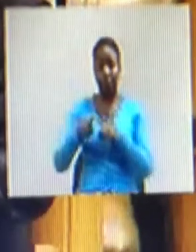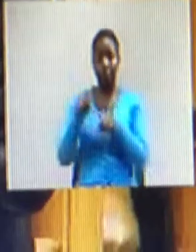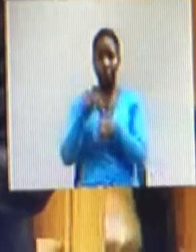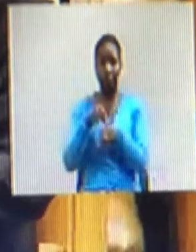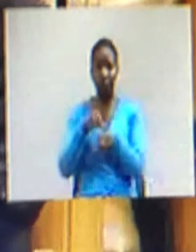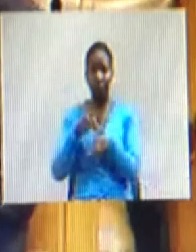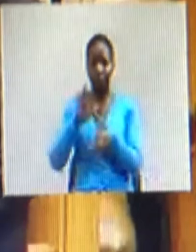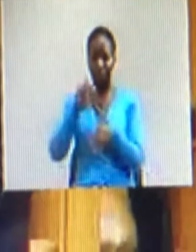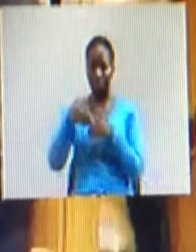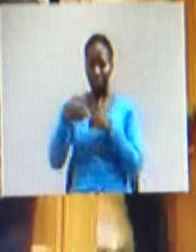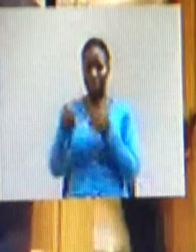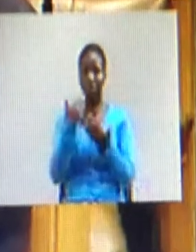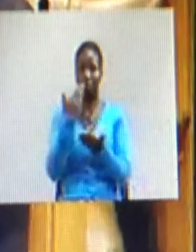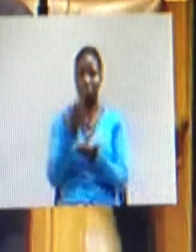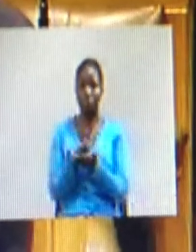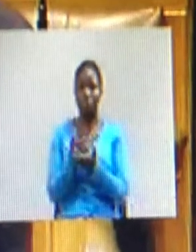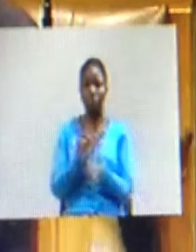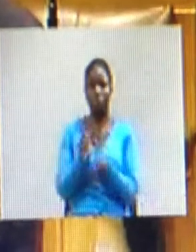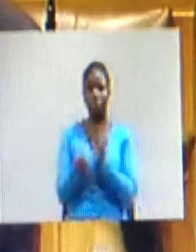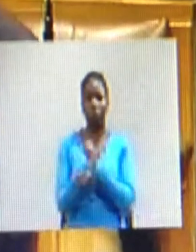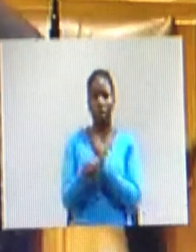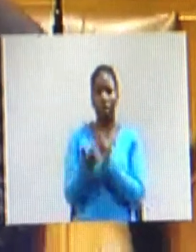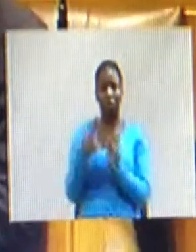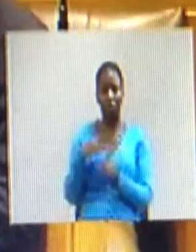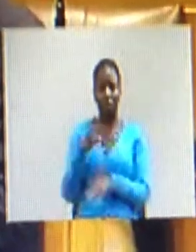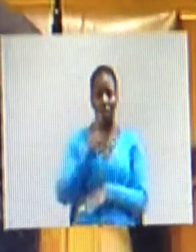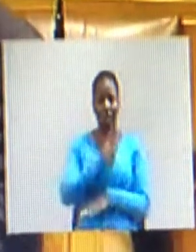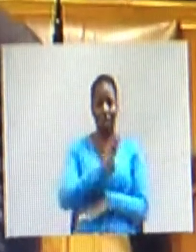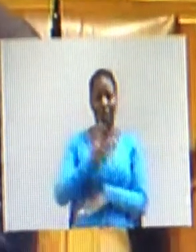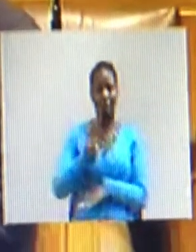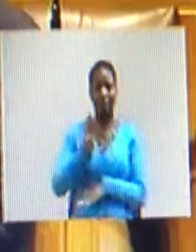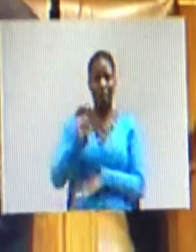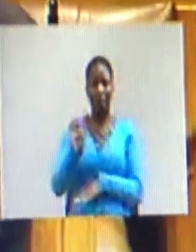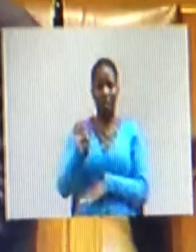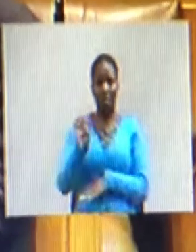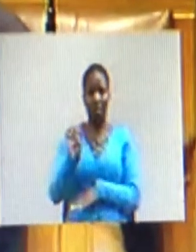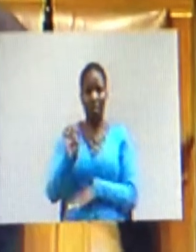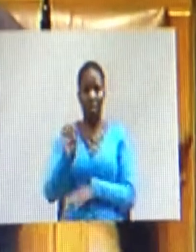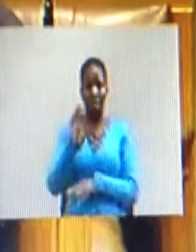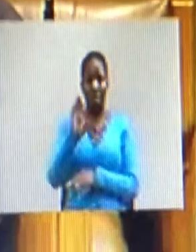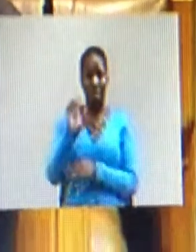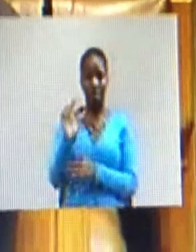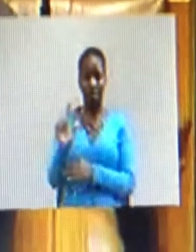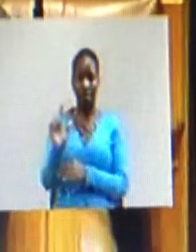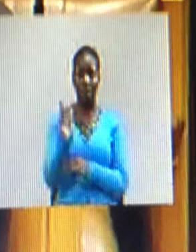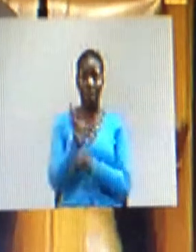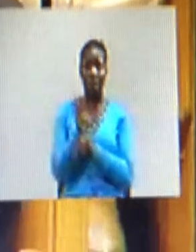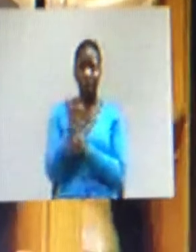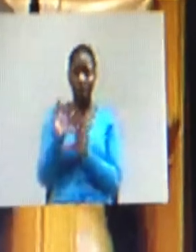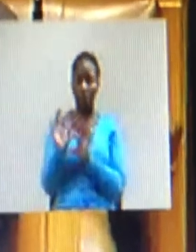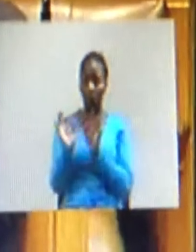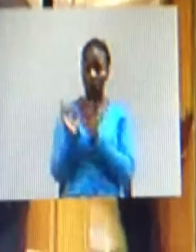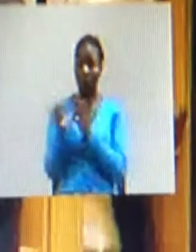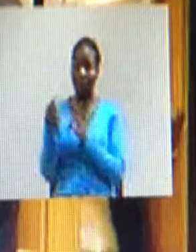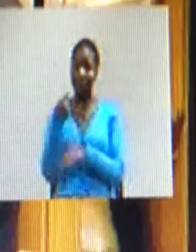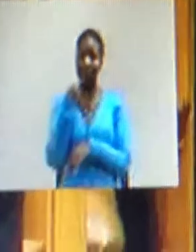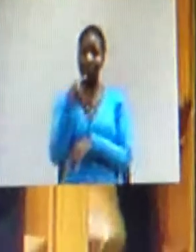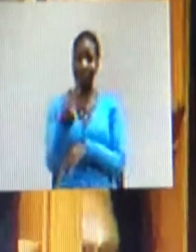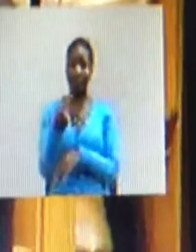amendments to the broad-based economic empowerment bill later while the forum still suggests that, and I quote,